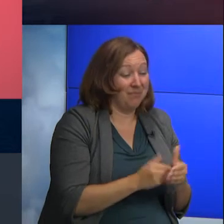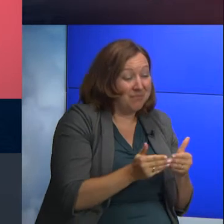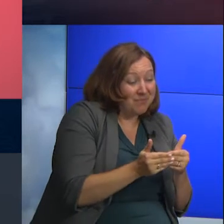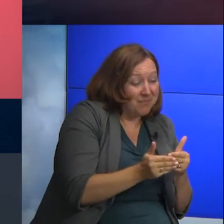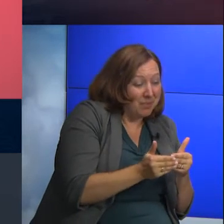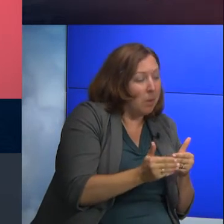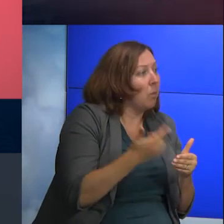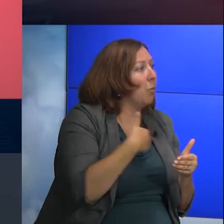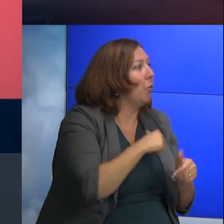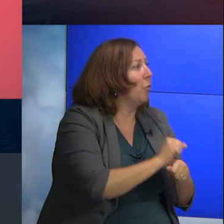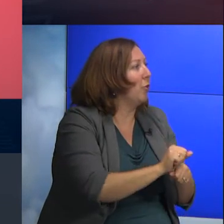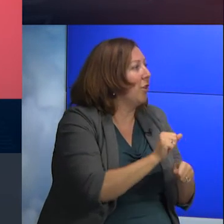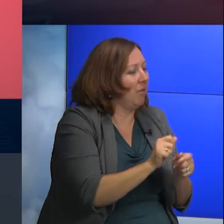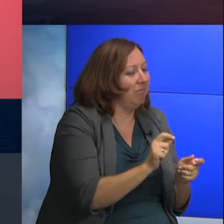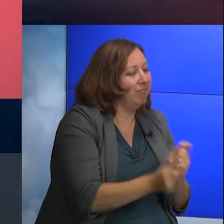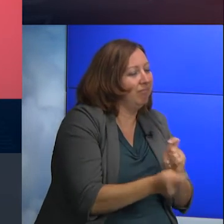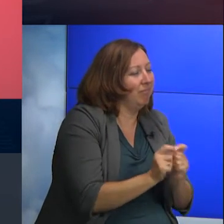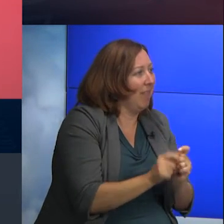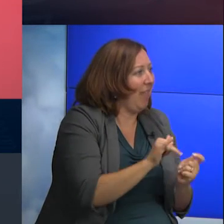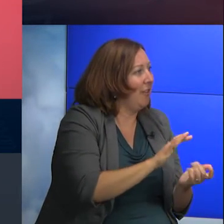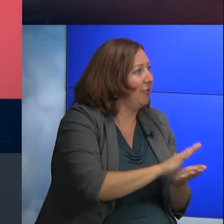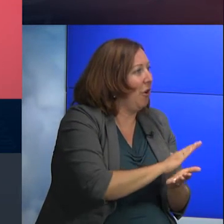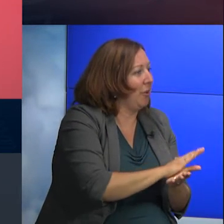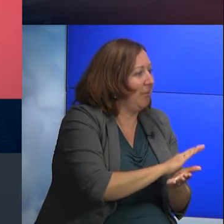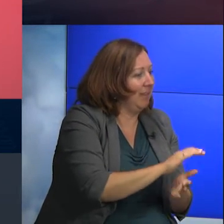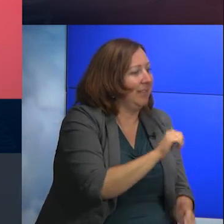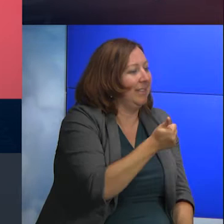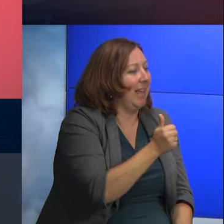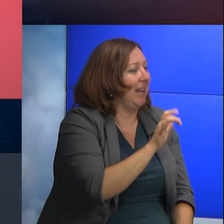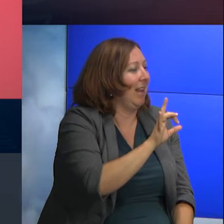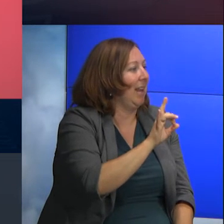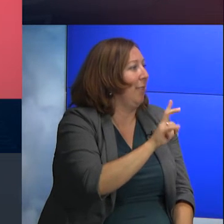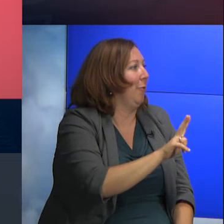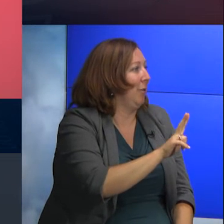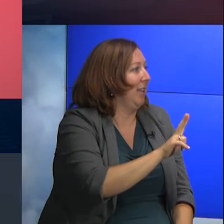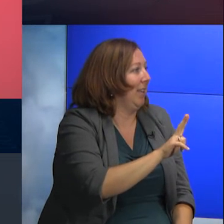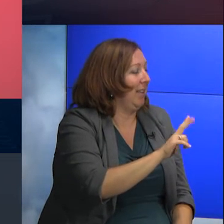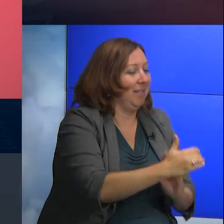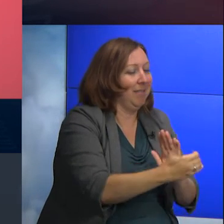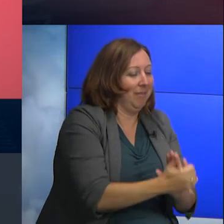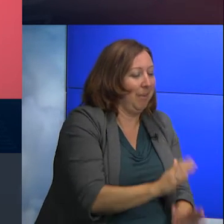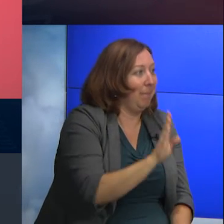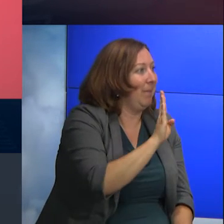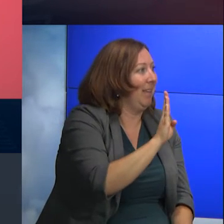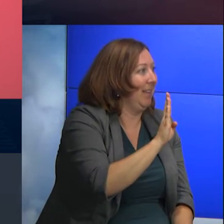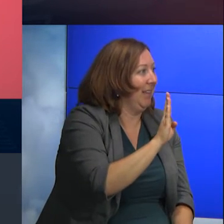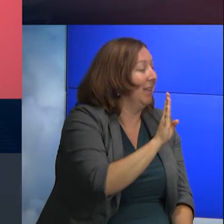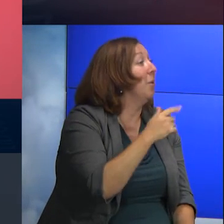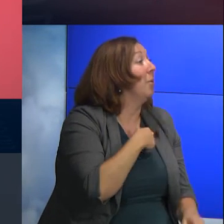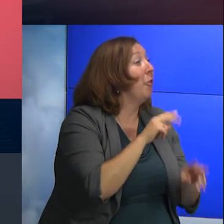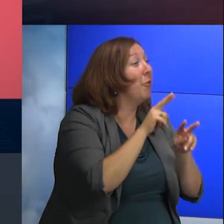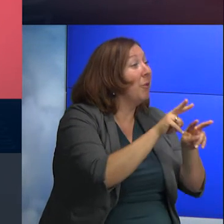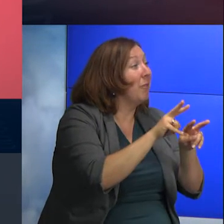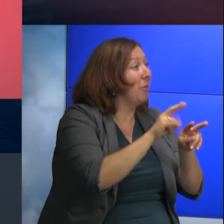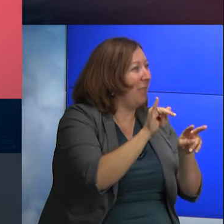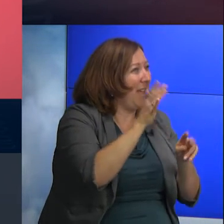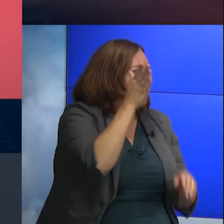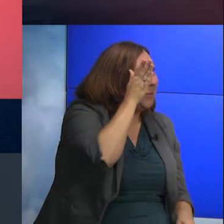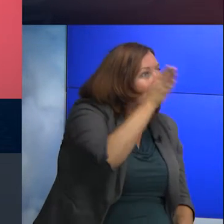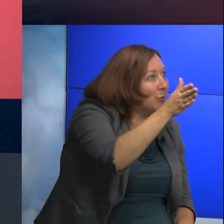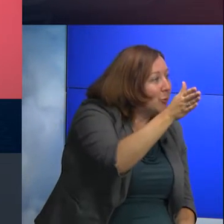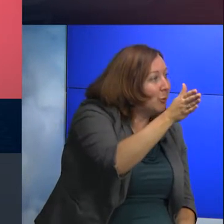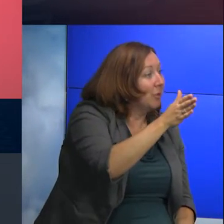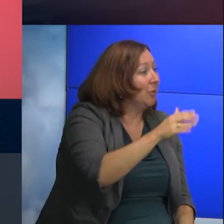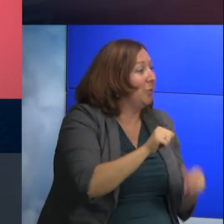a revision of the document we were talking about, the 1083. The B version will be coming out and we're looking forward to that in the near future to continue solving